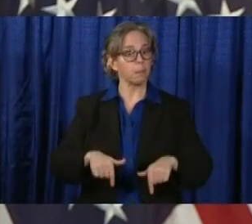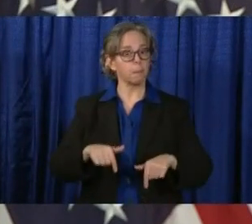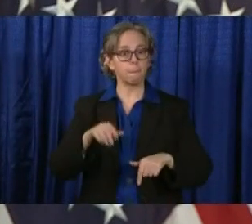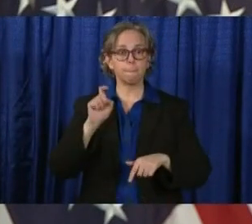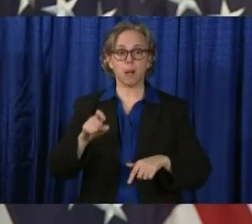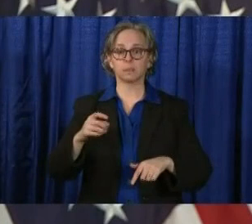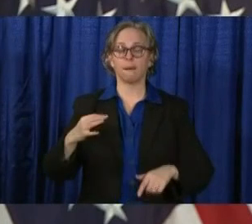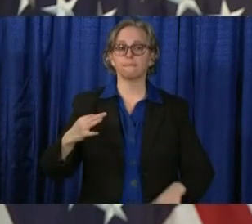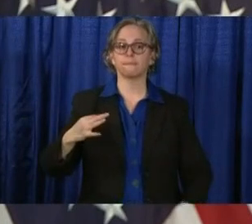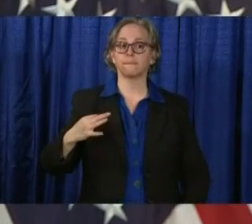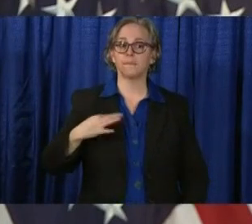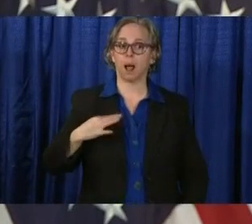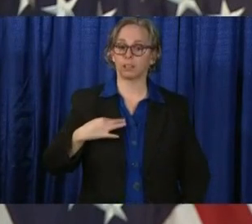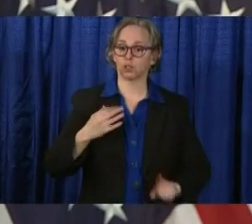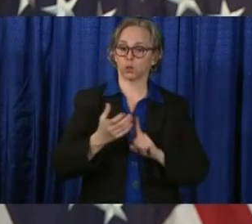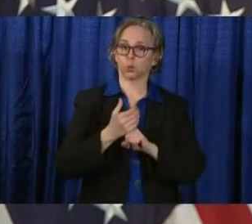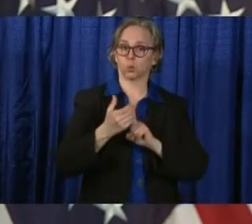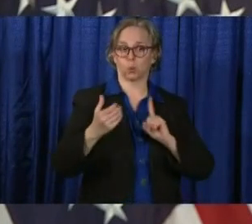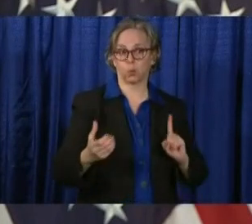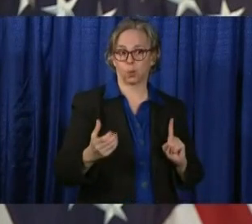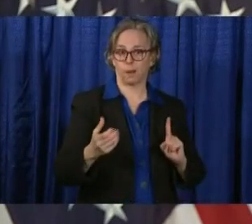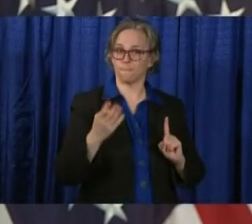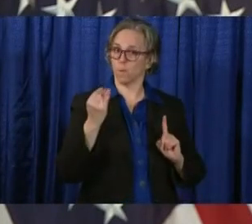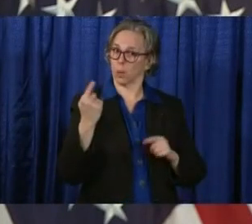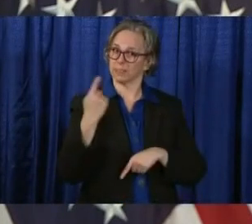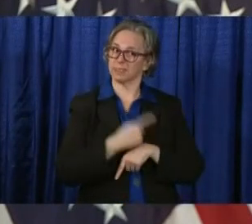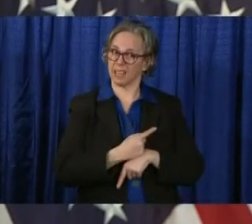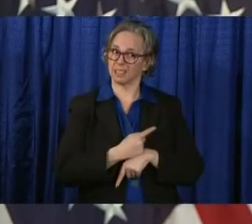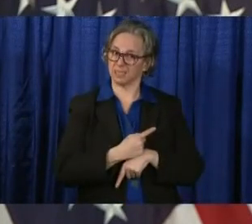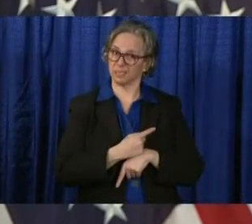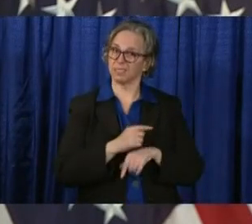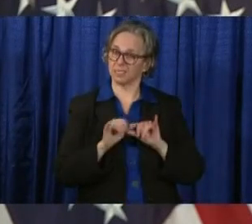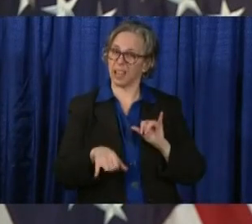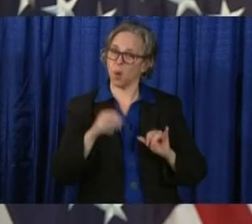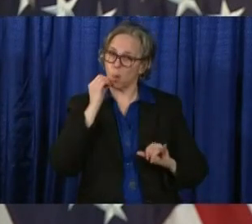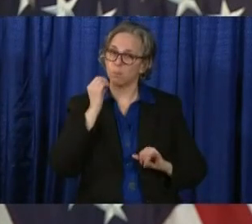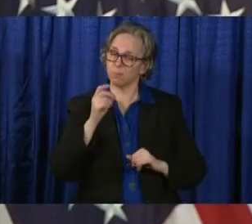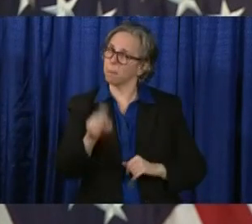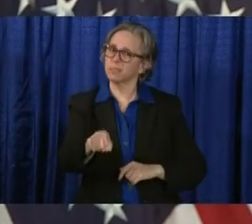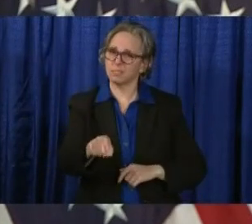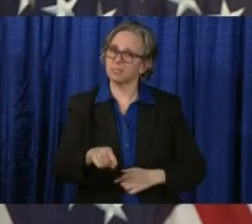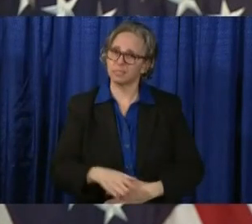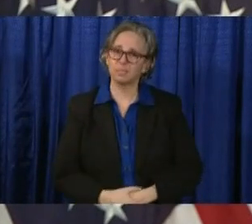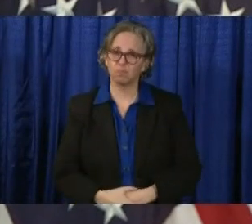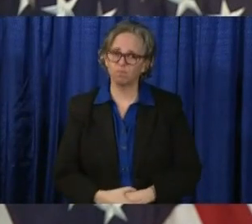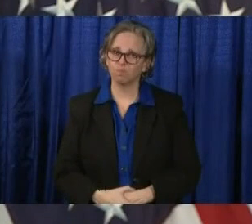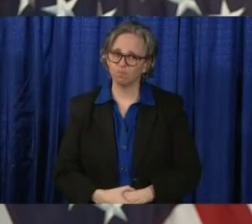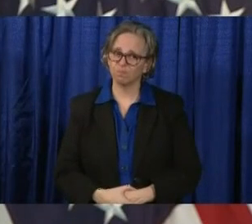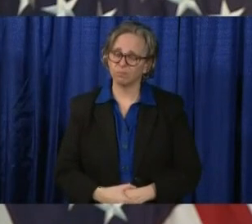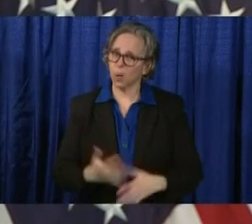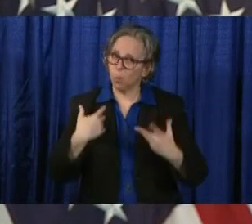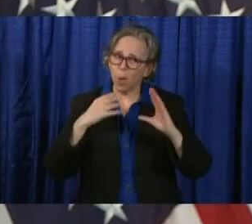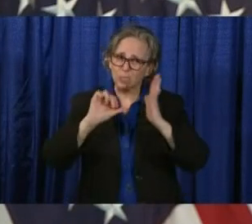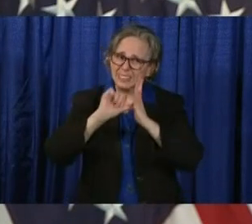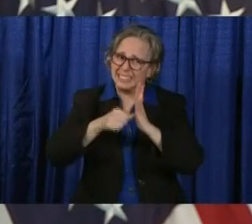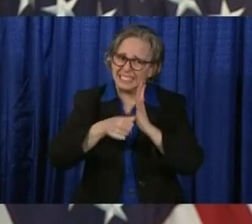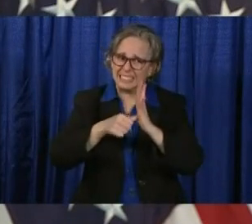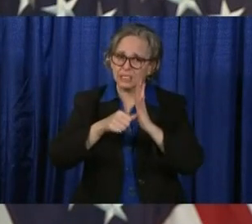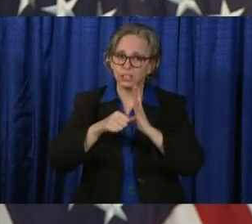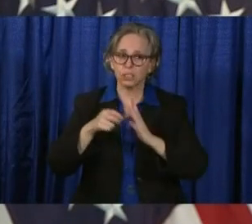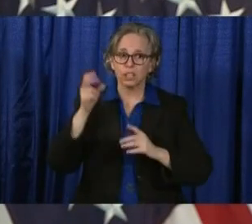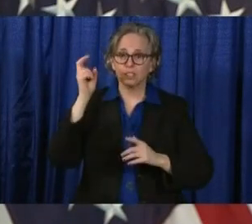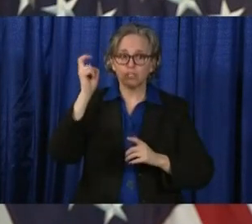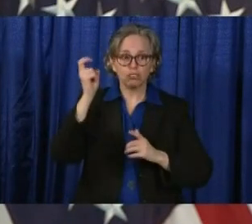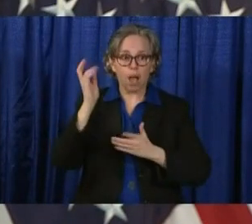-quarantine for 14 days at home or wherever they are staying. To be clear, we're not talking about truck drivers coming into the state to deliver